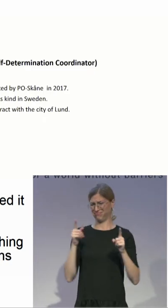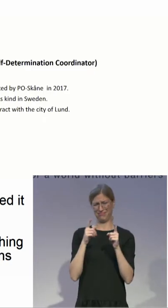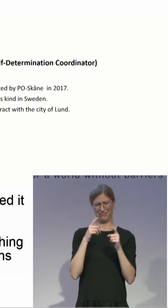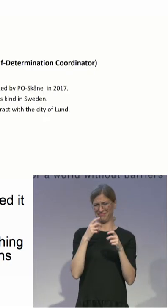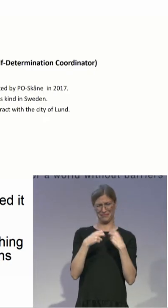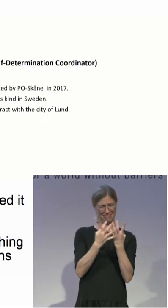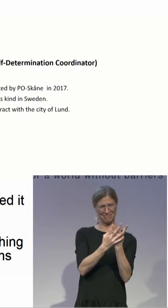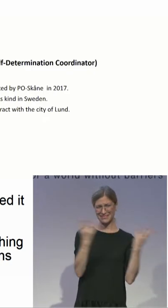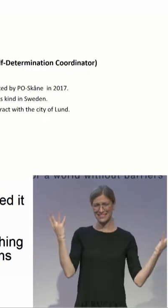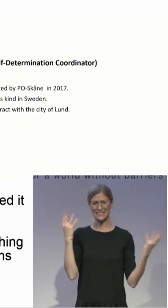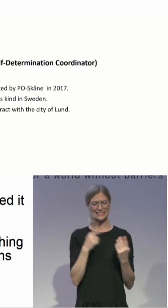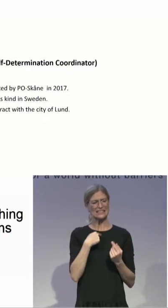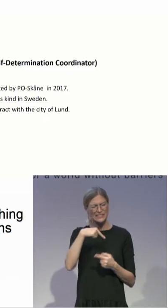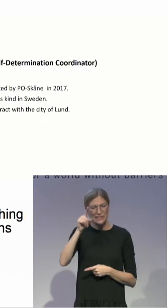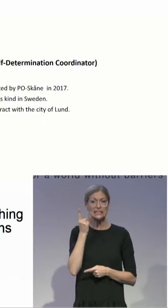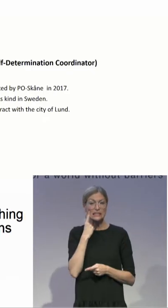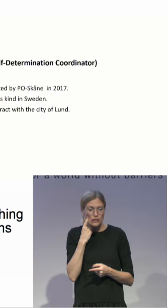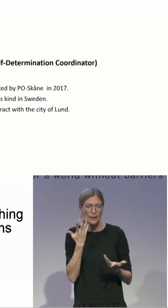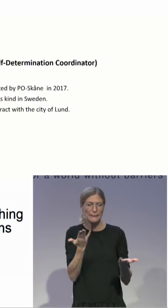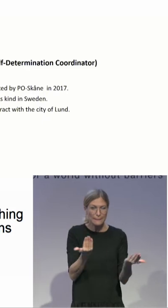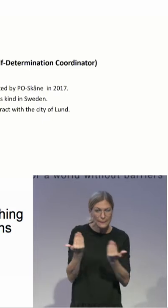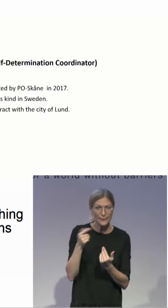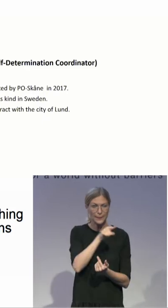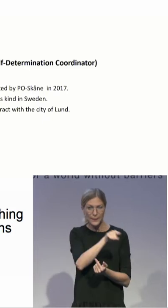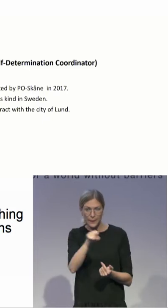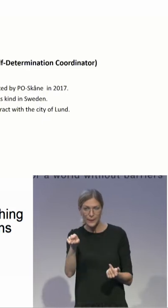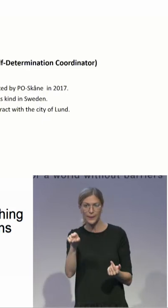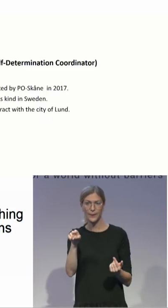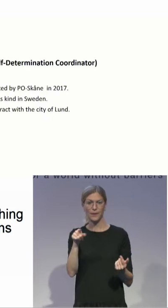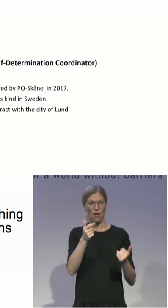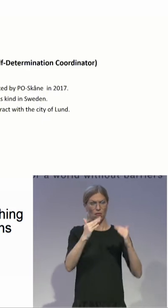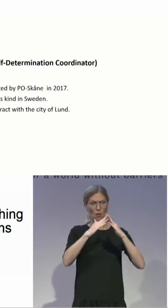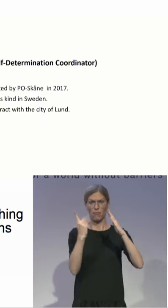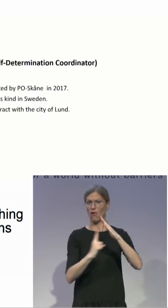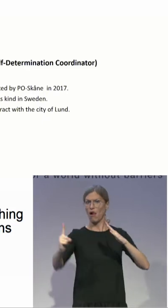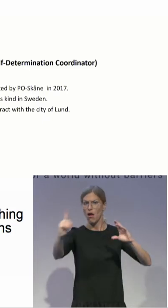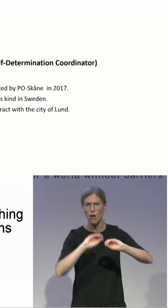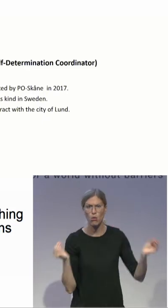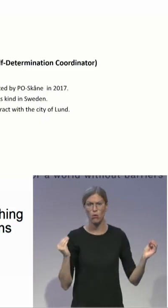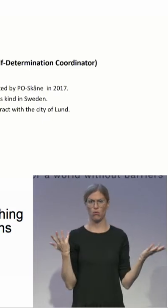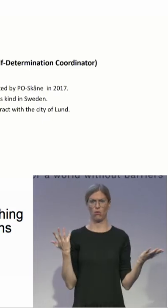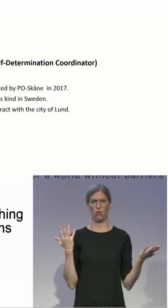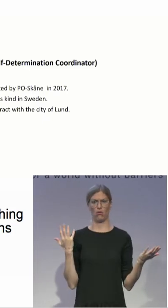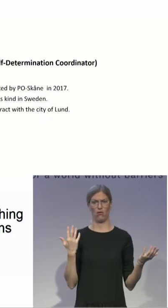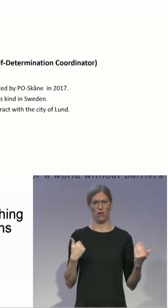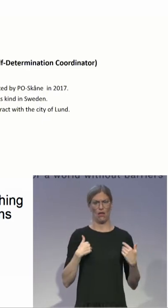symbolic world, or living homeless in the streets, or living barricaded in their apartments.